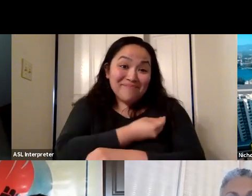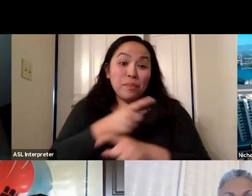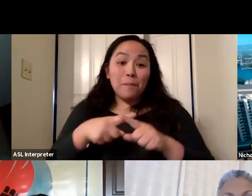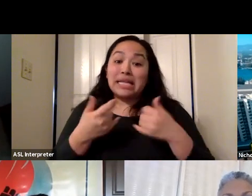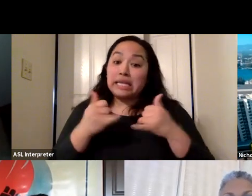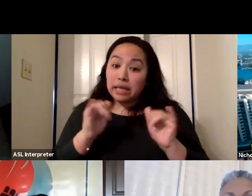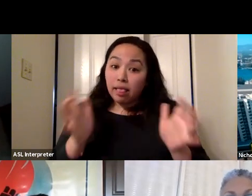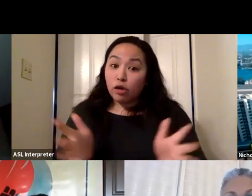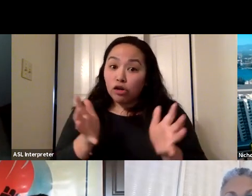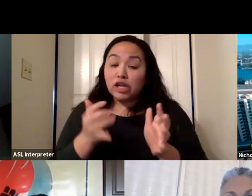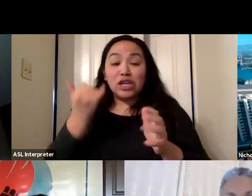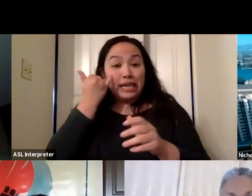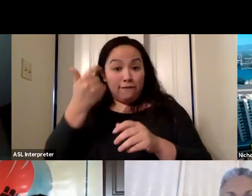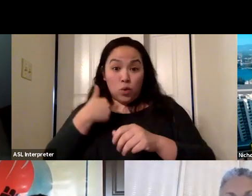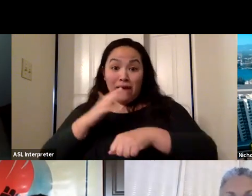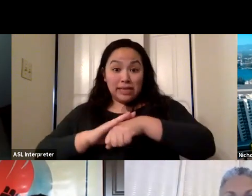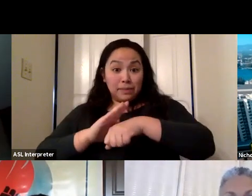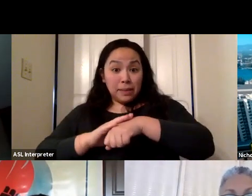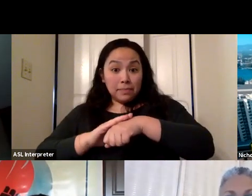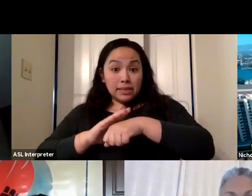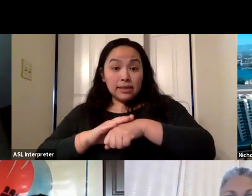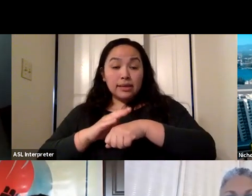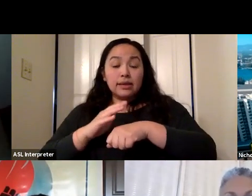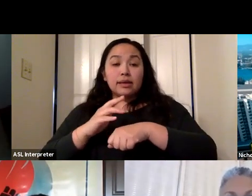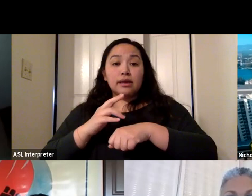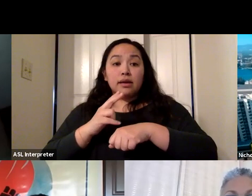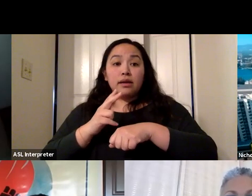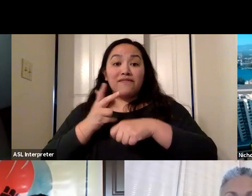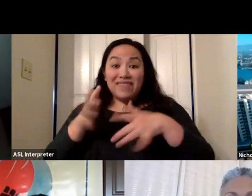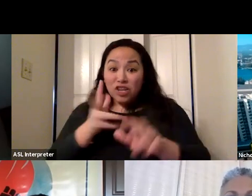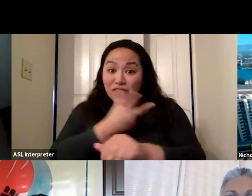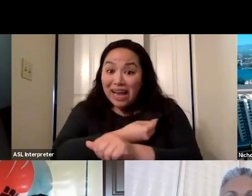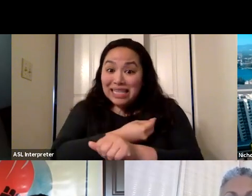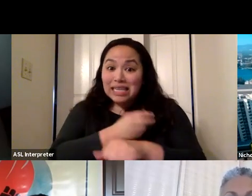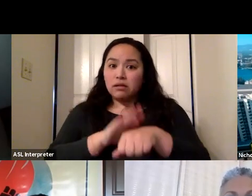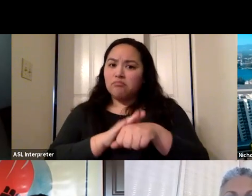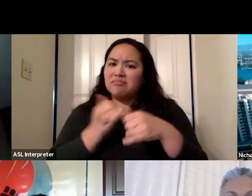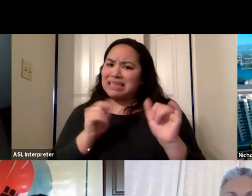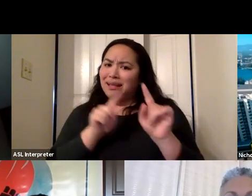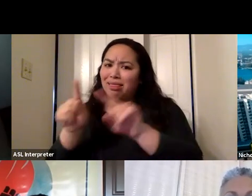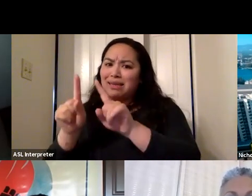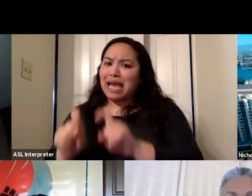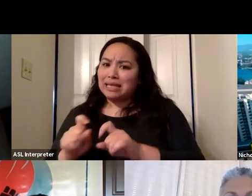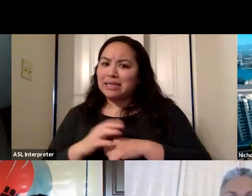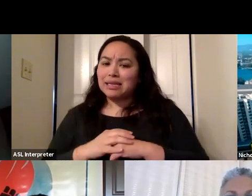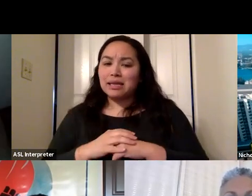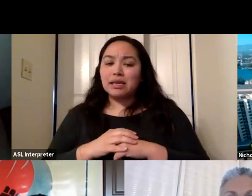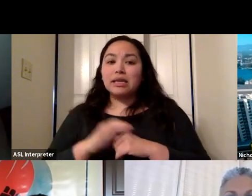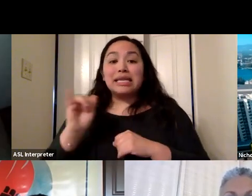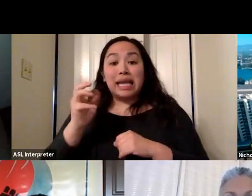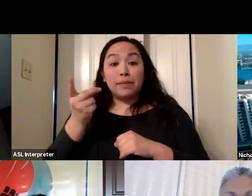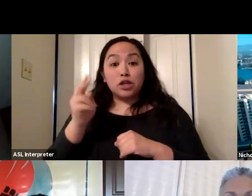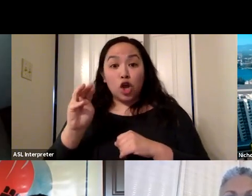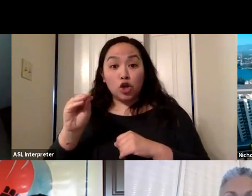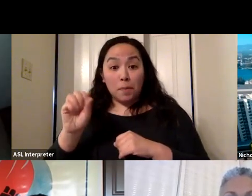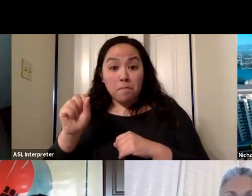that if you get symptoms of covid after you've been vaccinated, then we do want you to get tested just for the very reasons that Dr. Moss pointed out, which is that we